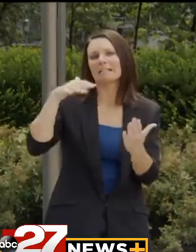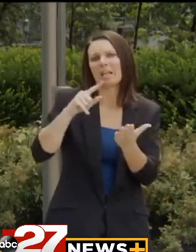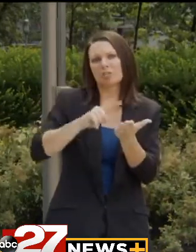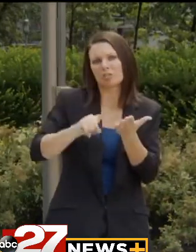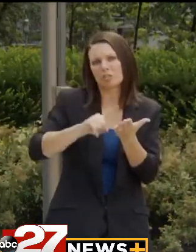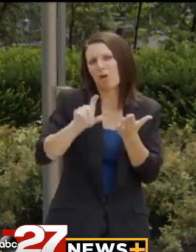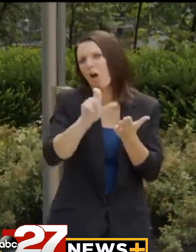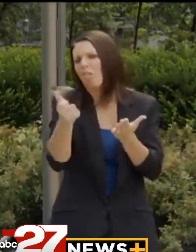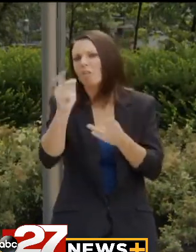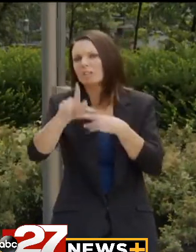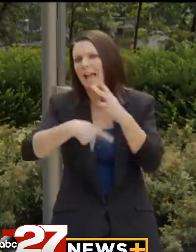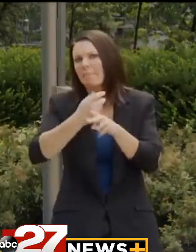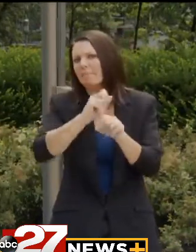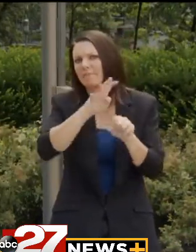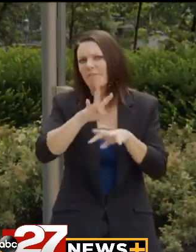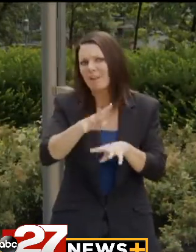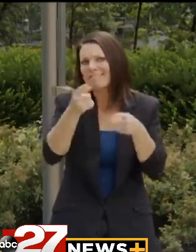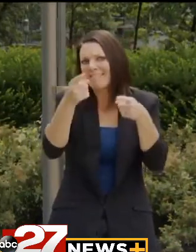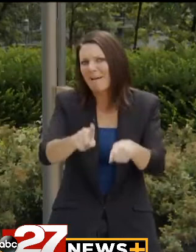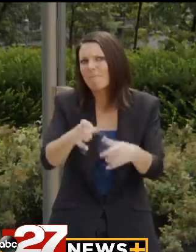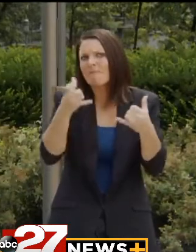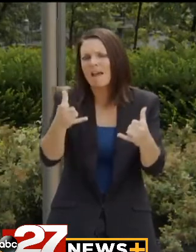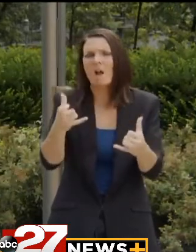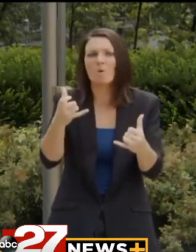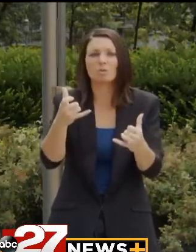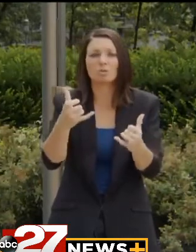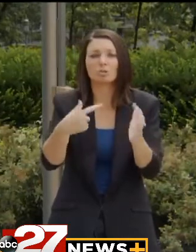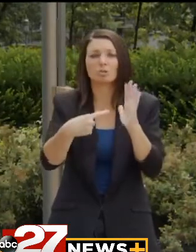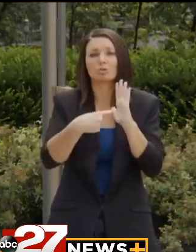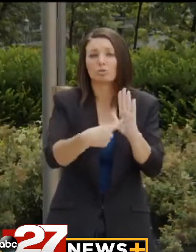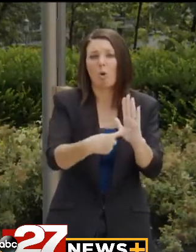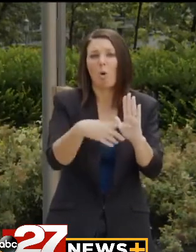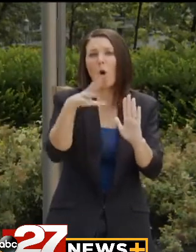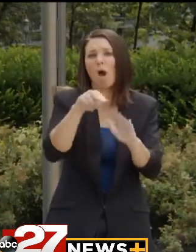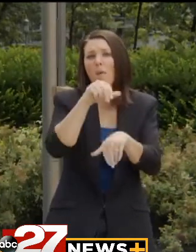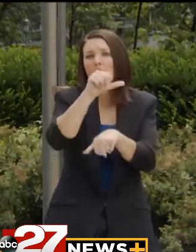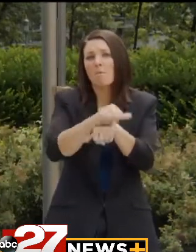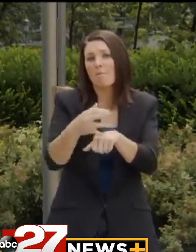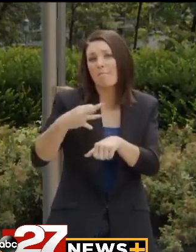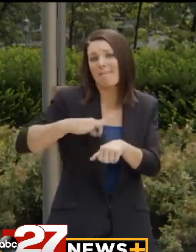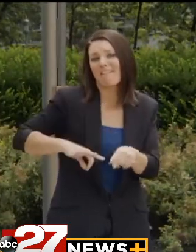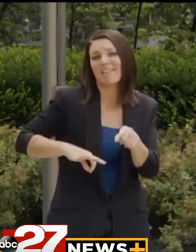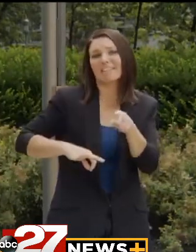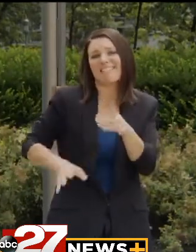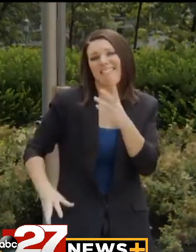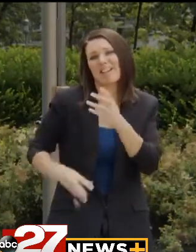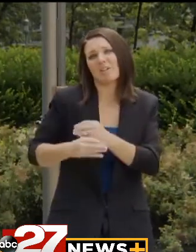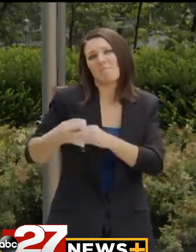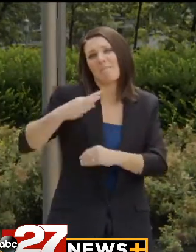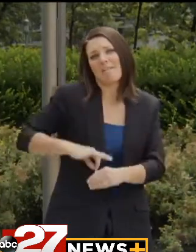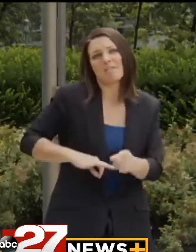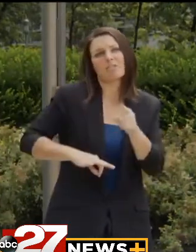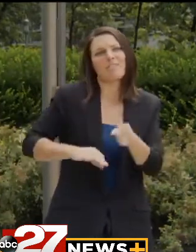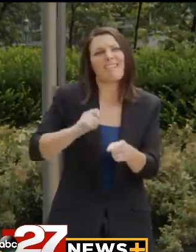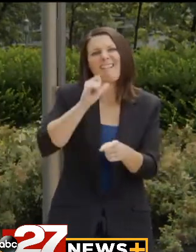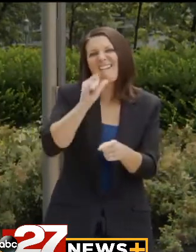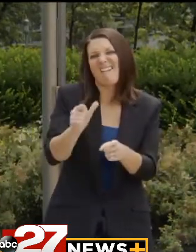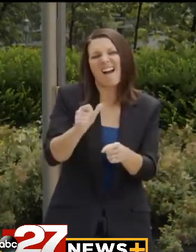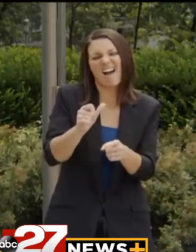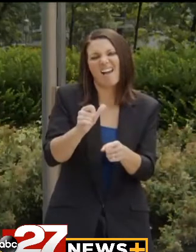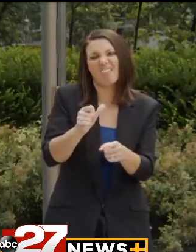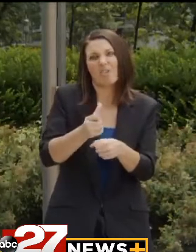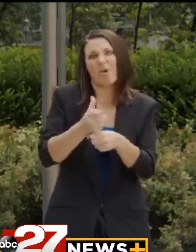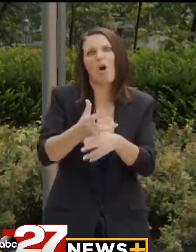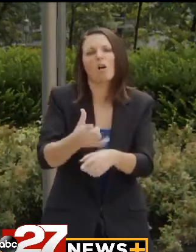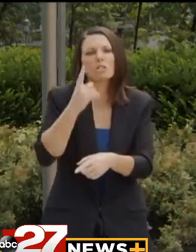and other types of surveys being conducted now that show, that show that these unemployment benefits, these additional benefits are not, are not the sole